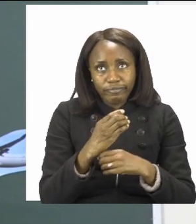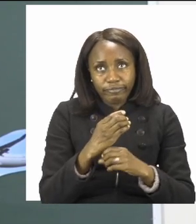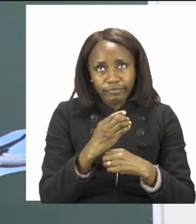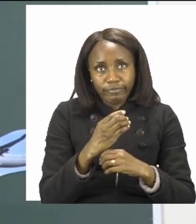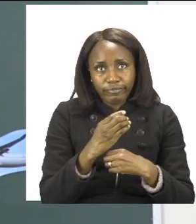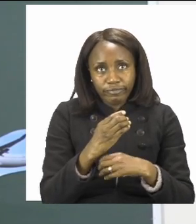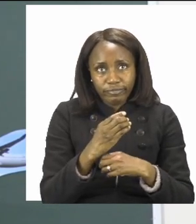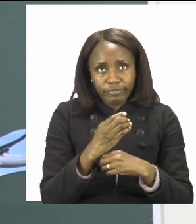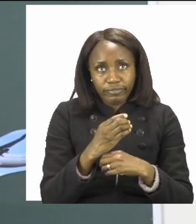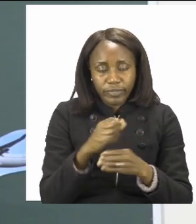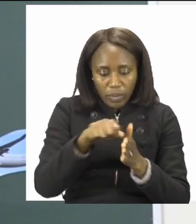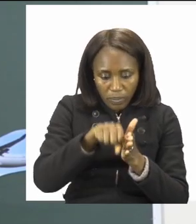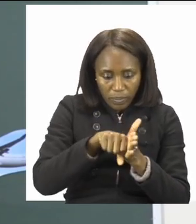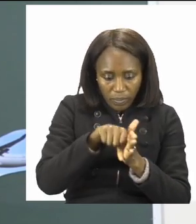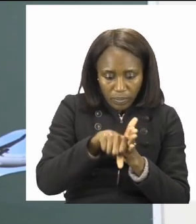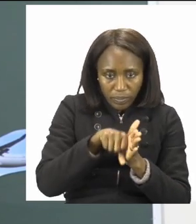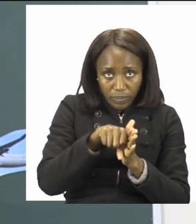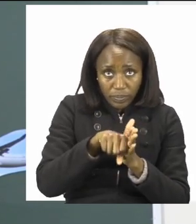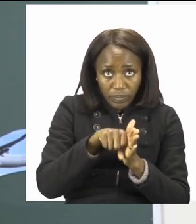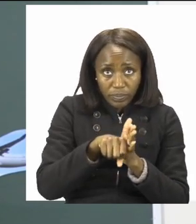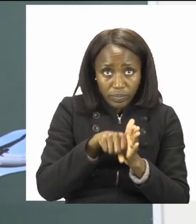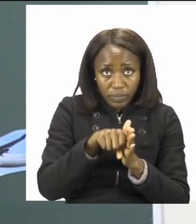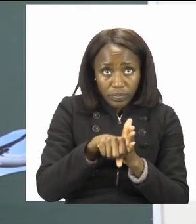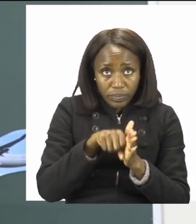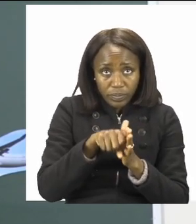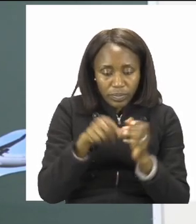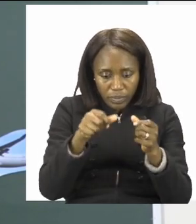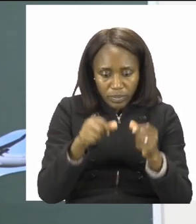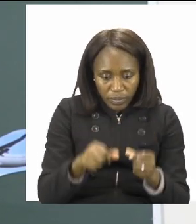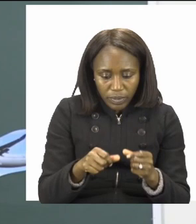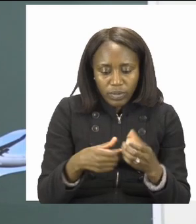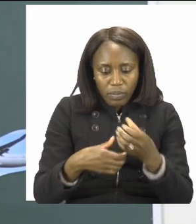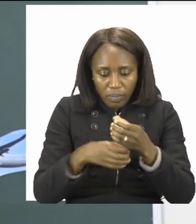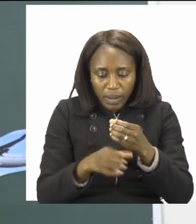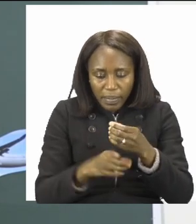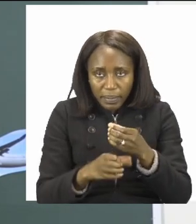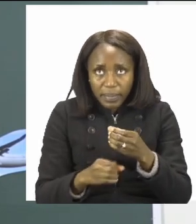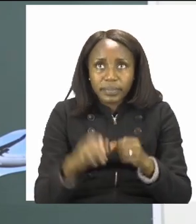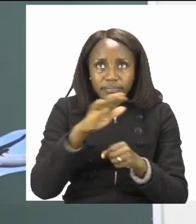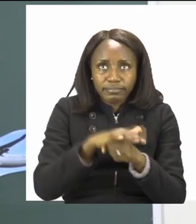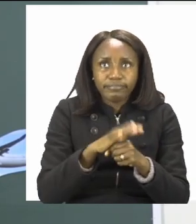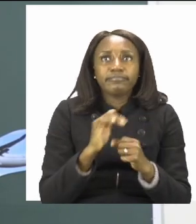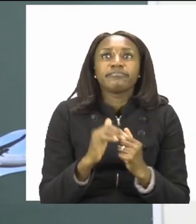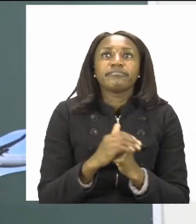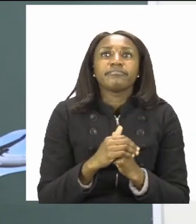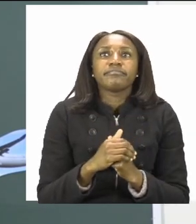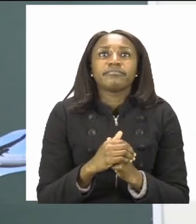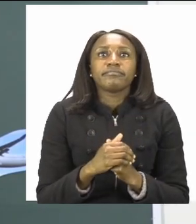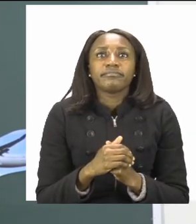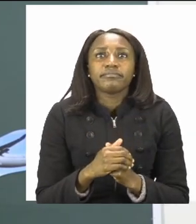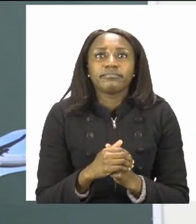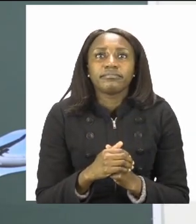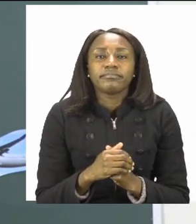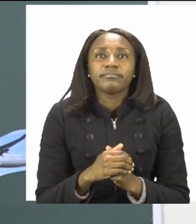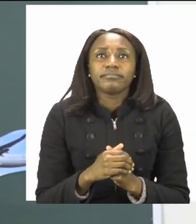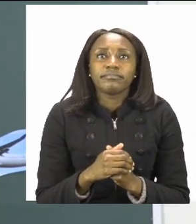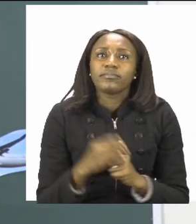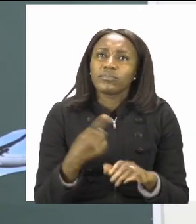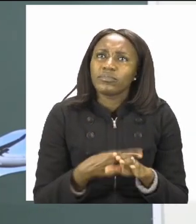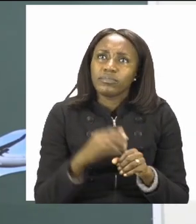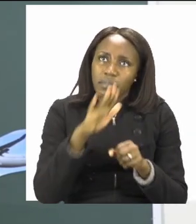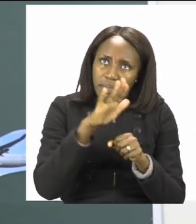roll it up neatly, use it and then roll it down. Don't forget to close